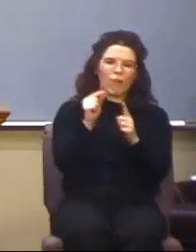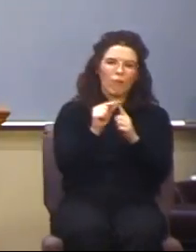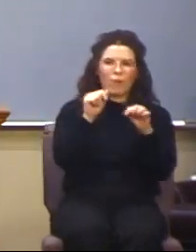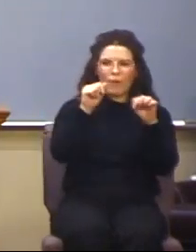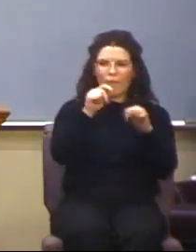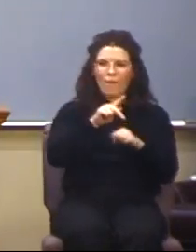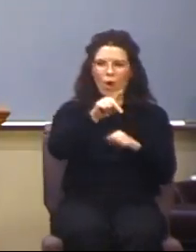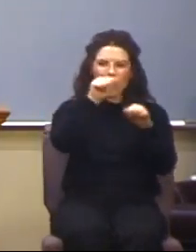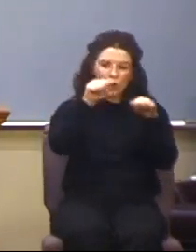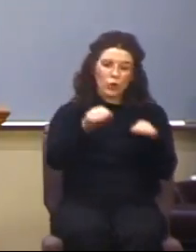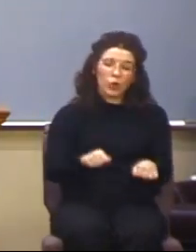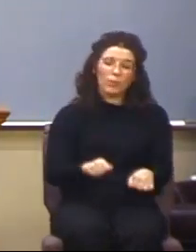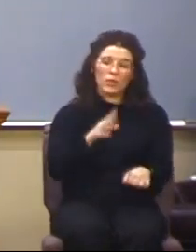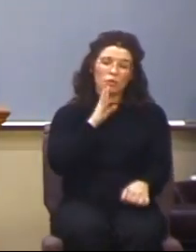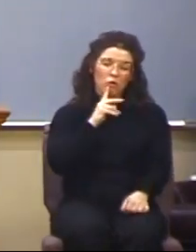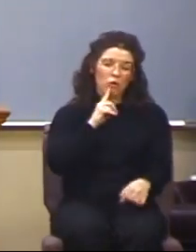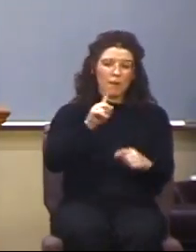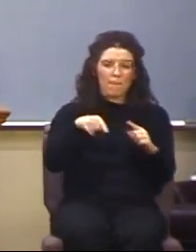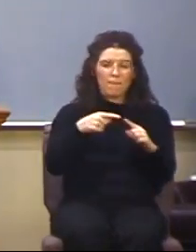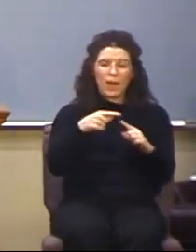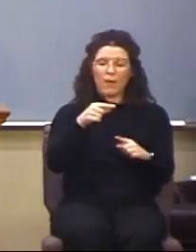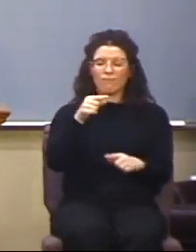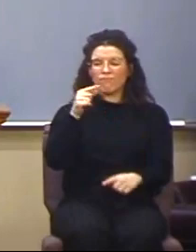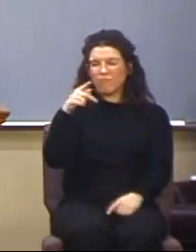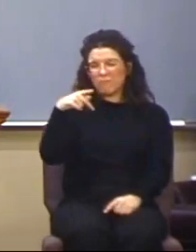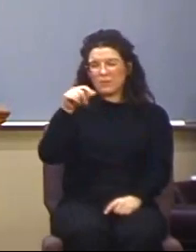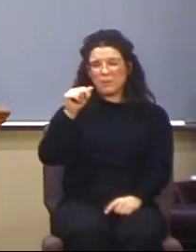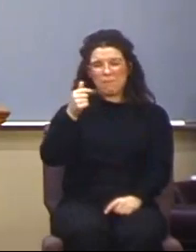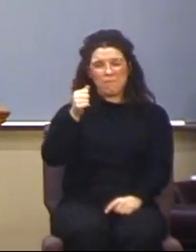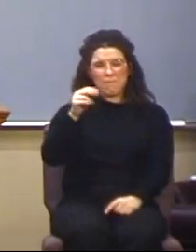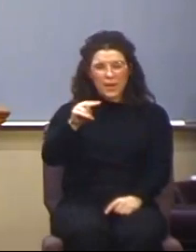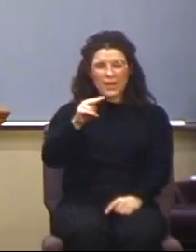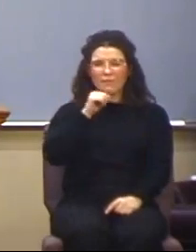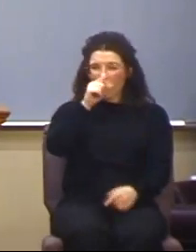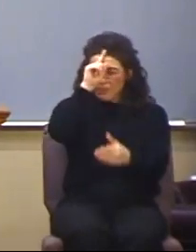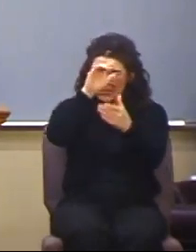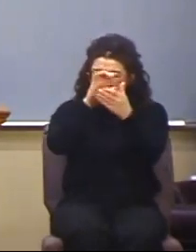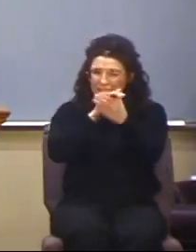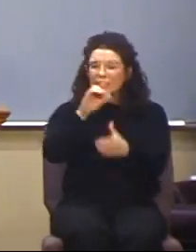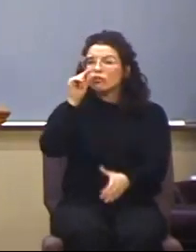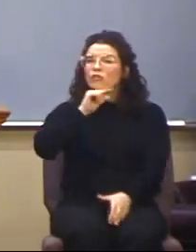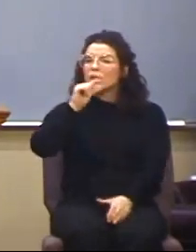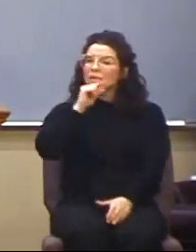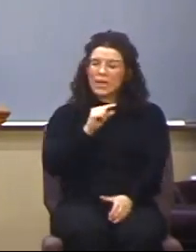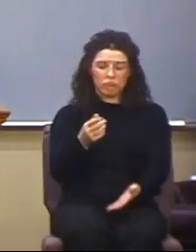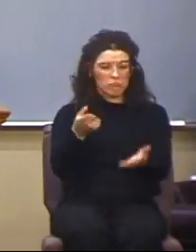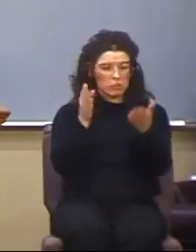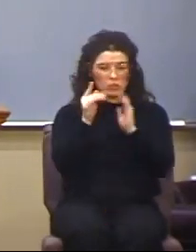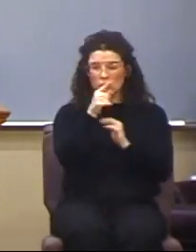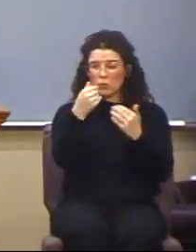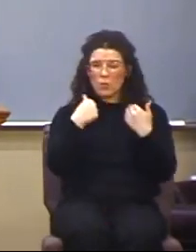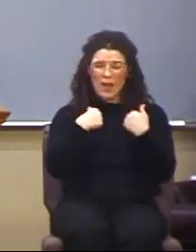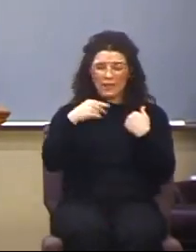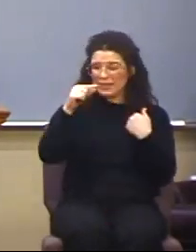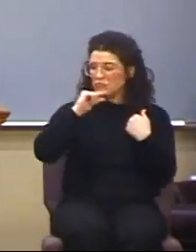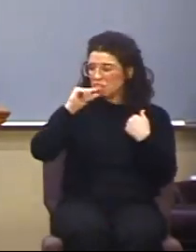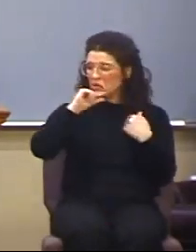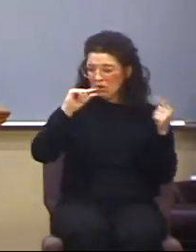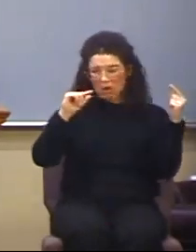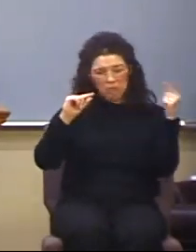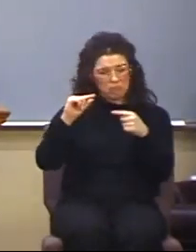the pagan Gentiles. Listen, you have the pagan Gentiles that believe